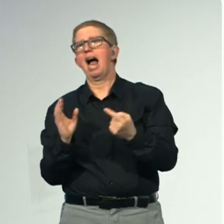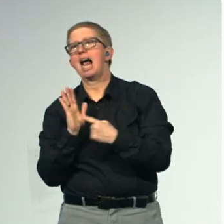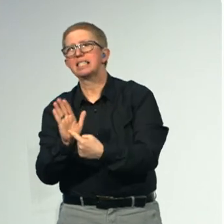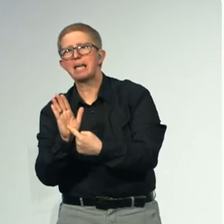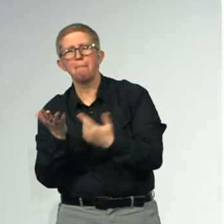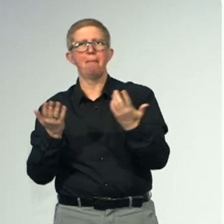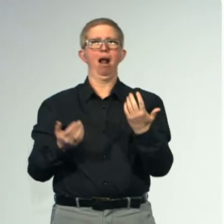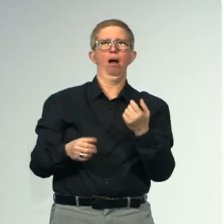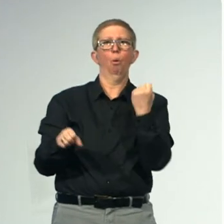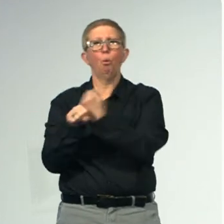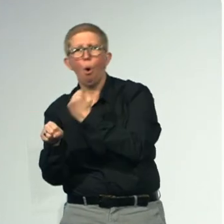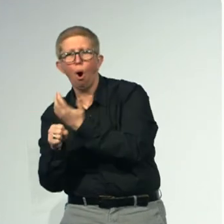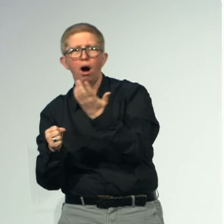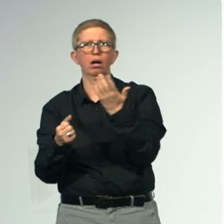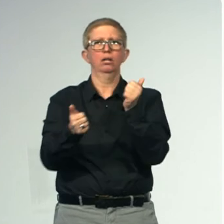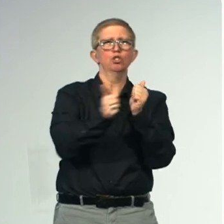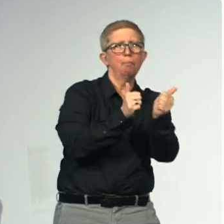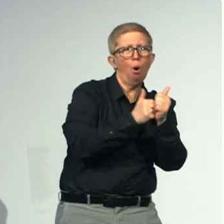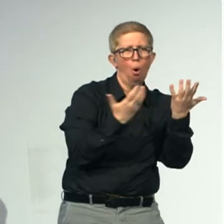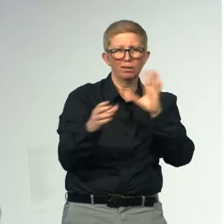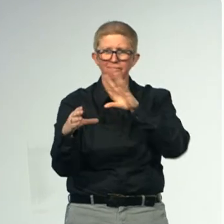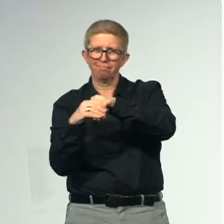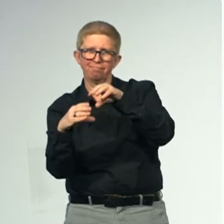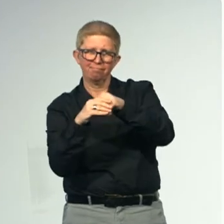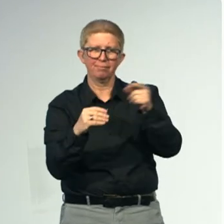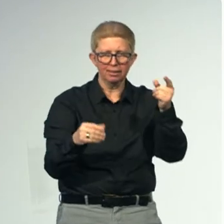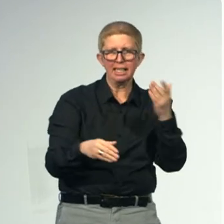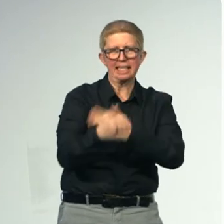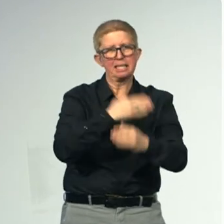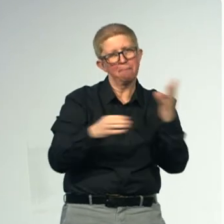Recently, on the 24th of January,